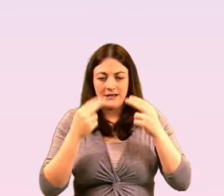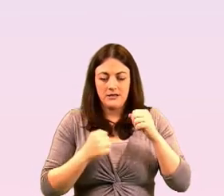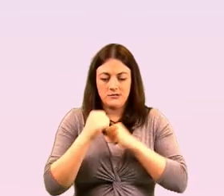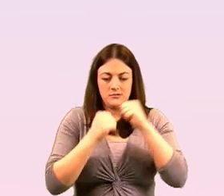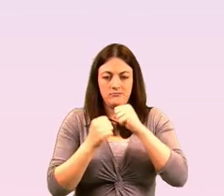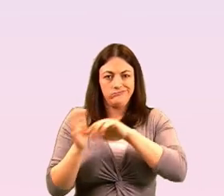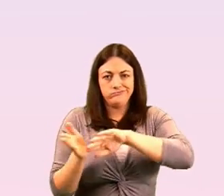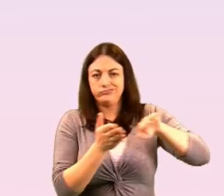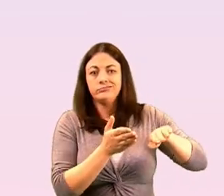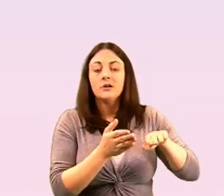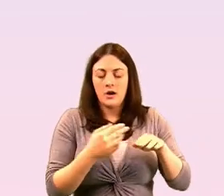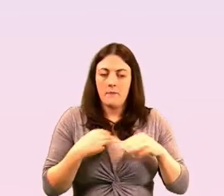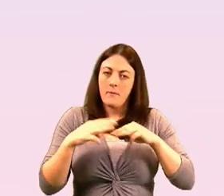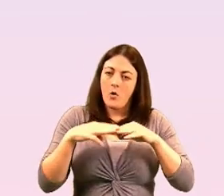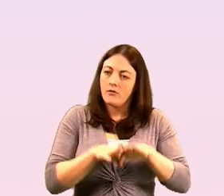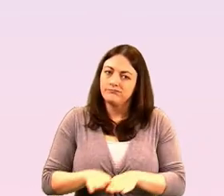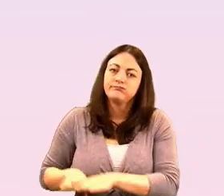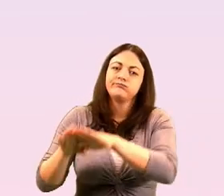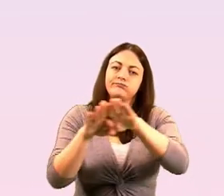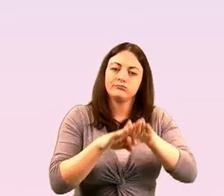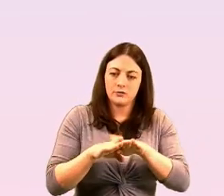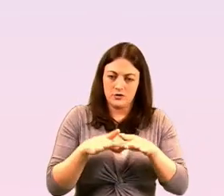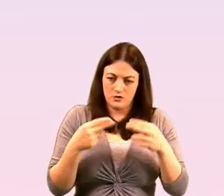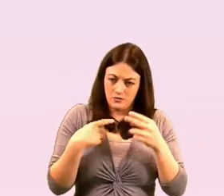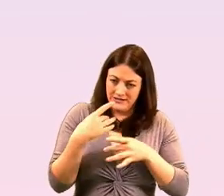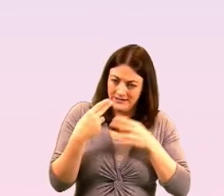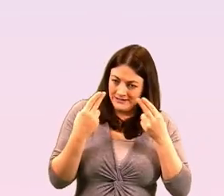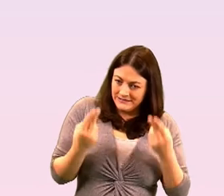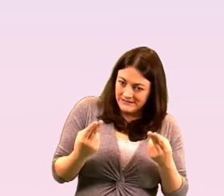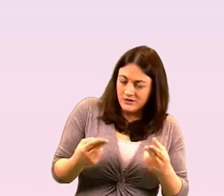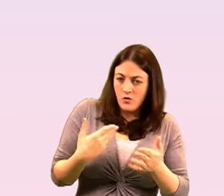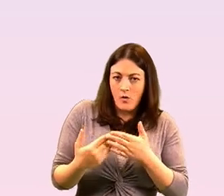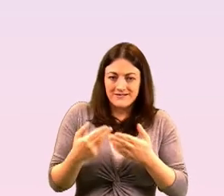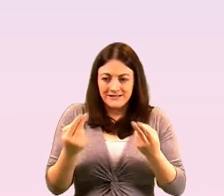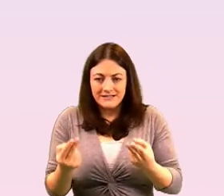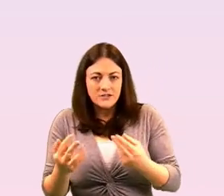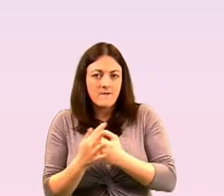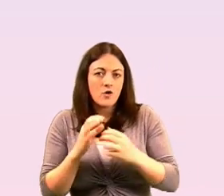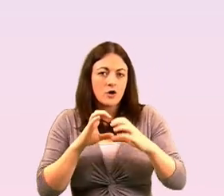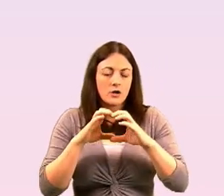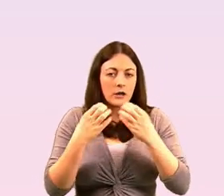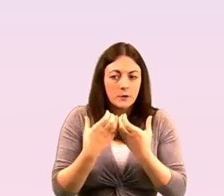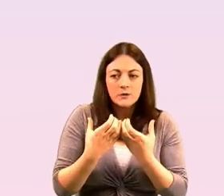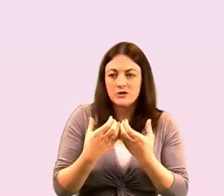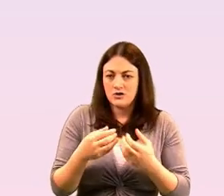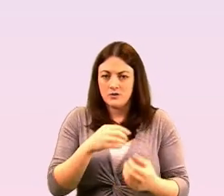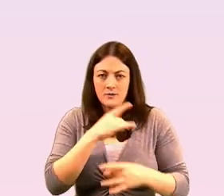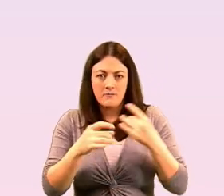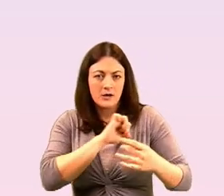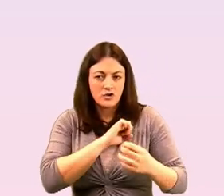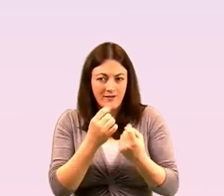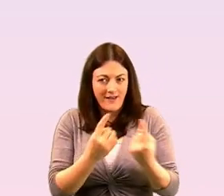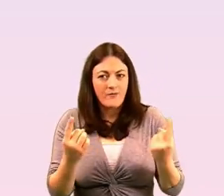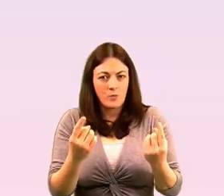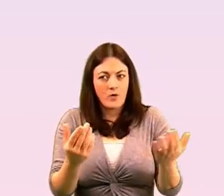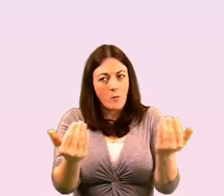understand the needs of our community how to talk to us how to to make us feel welcome and it's quite simple actually a lot of